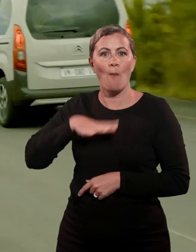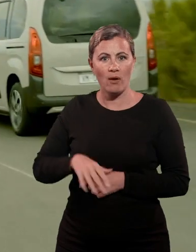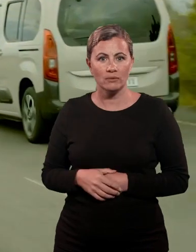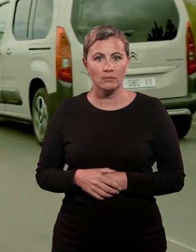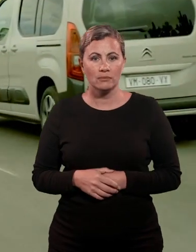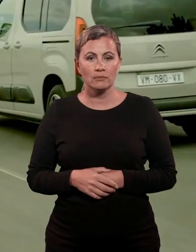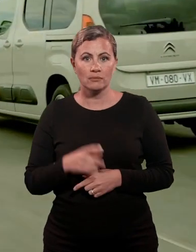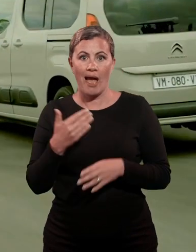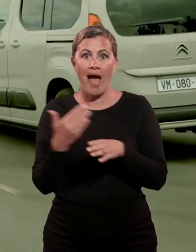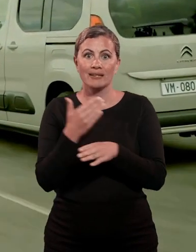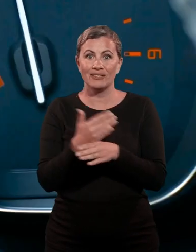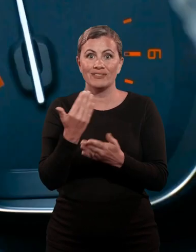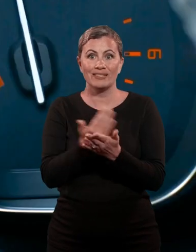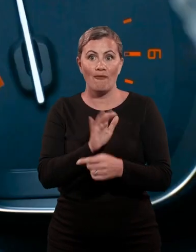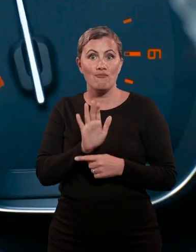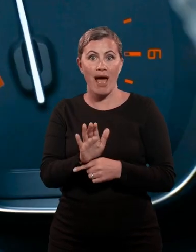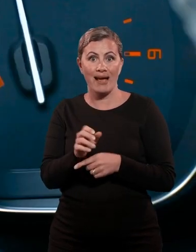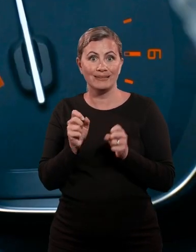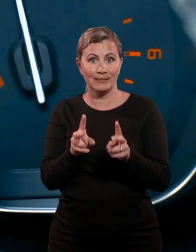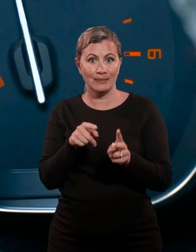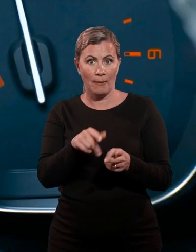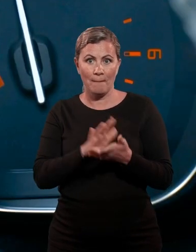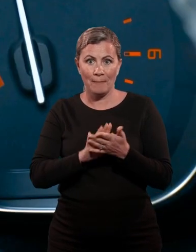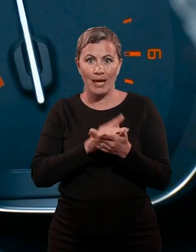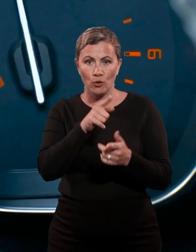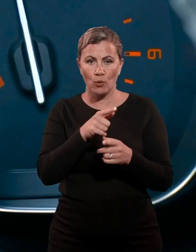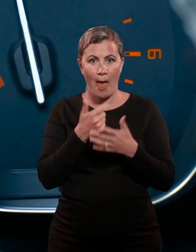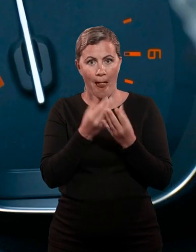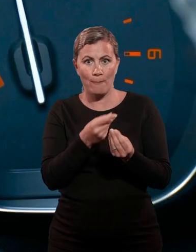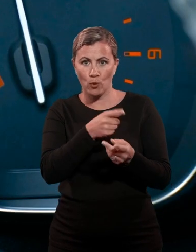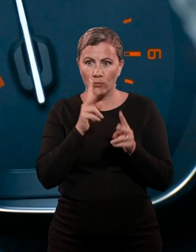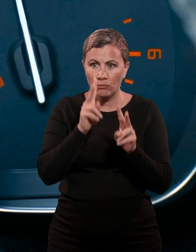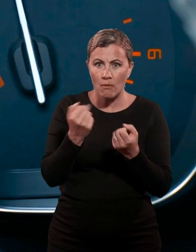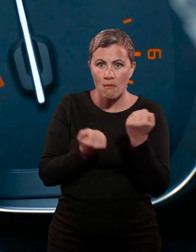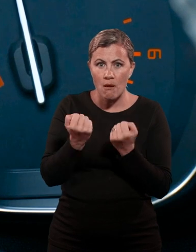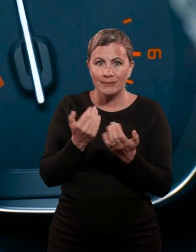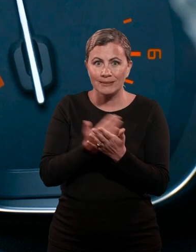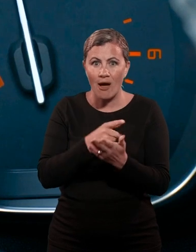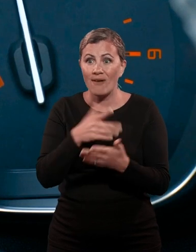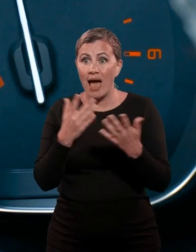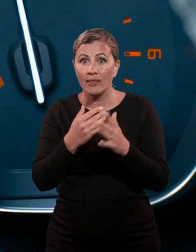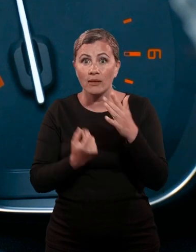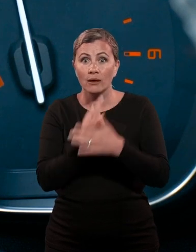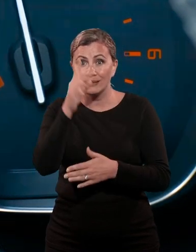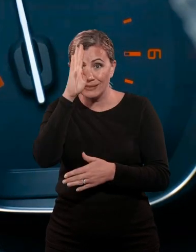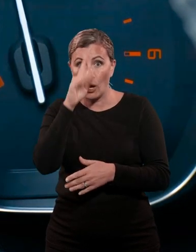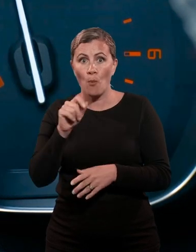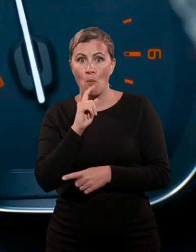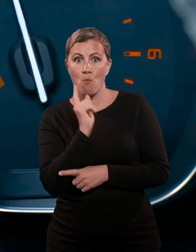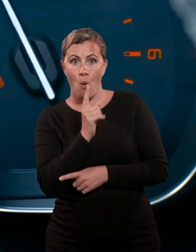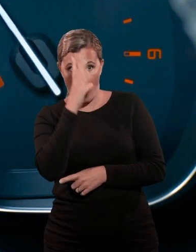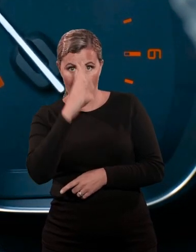system continually surveys the road in front of you, and if it detects danger, it will warn the driver by way of an audible and visual alert.